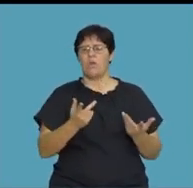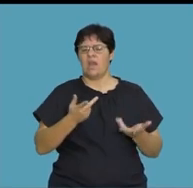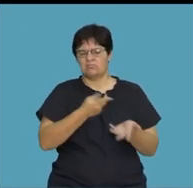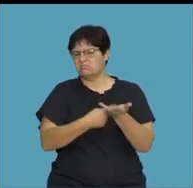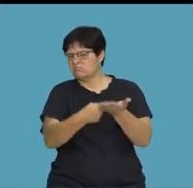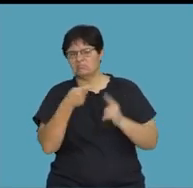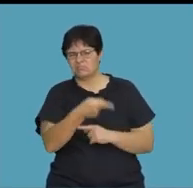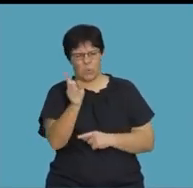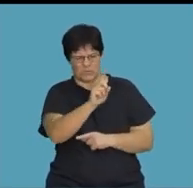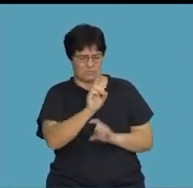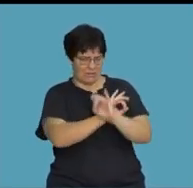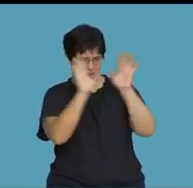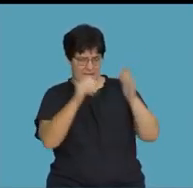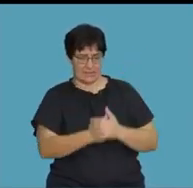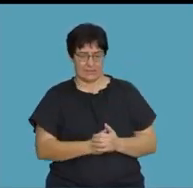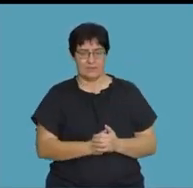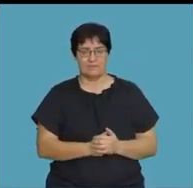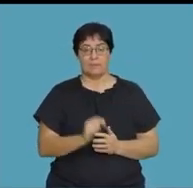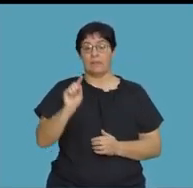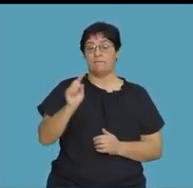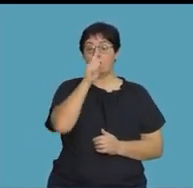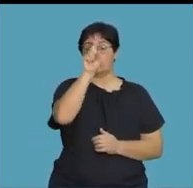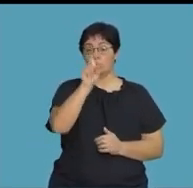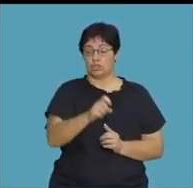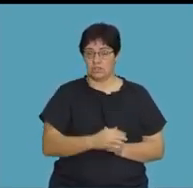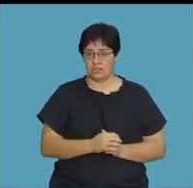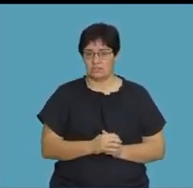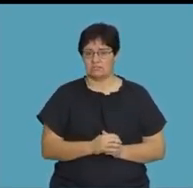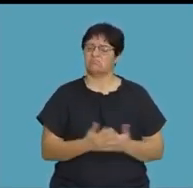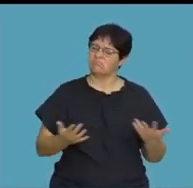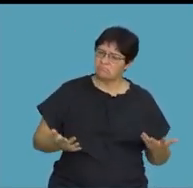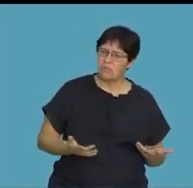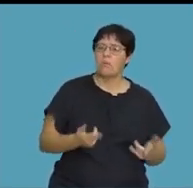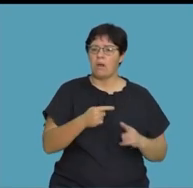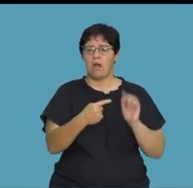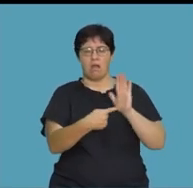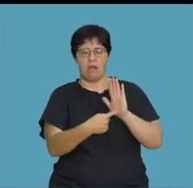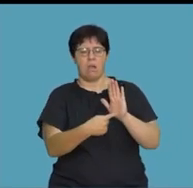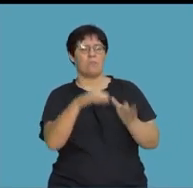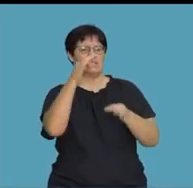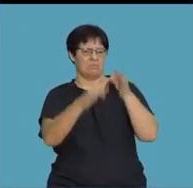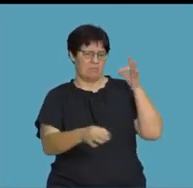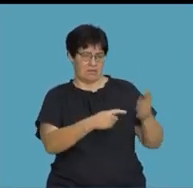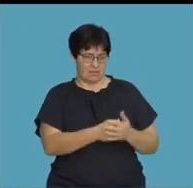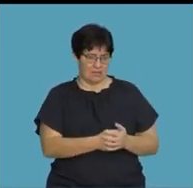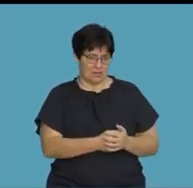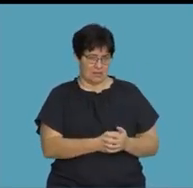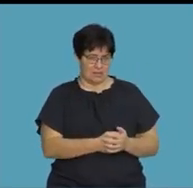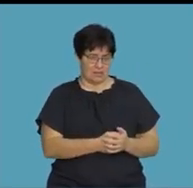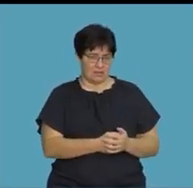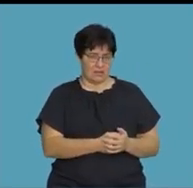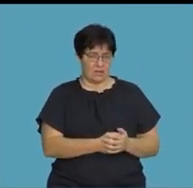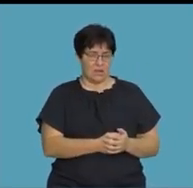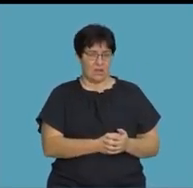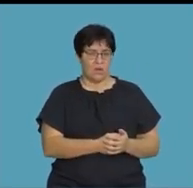it that we are talking about here. So the first question that I have here is simplify the following. Please